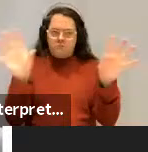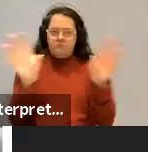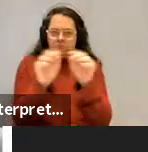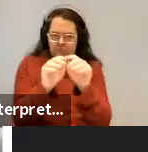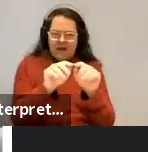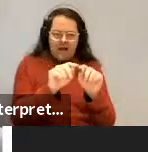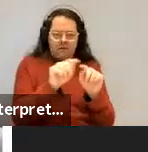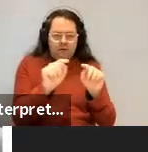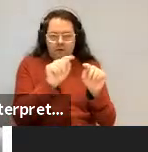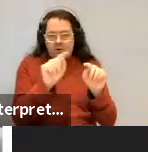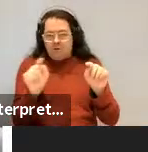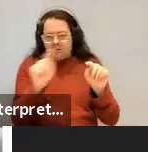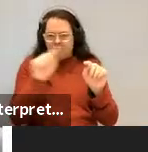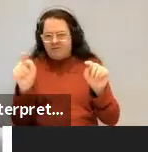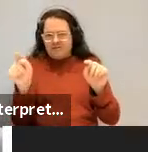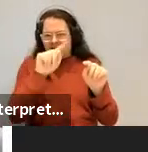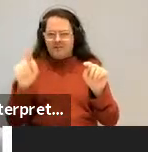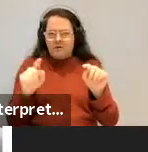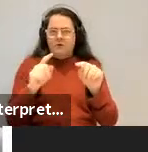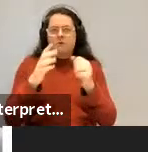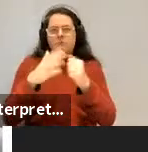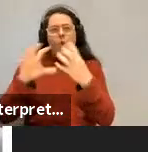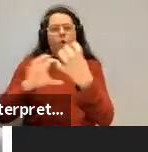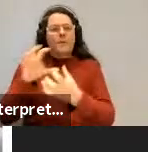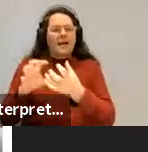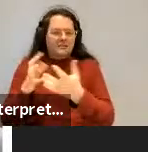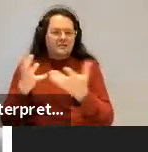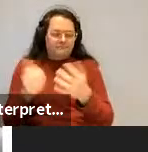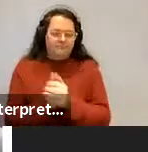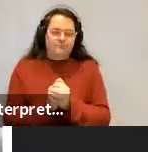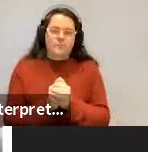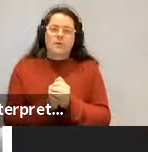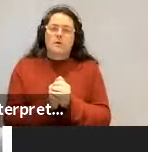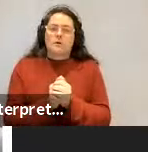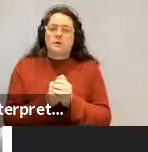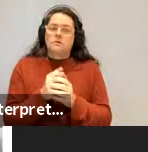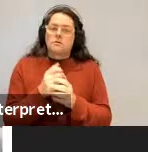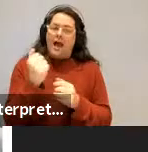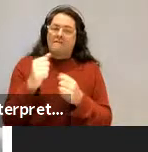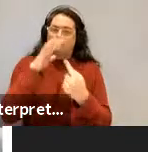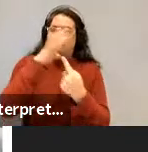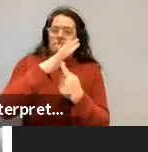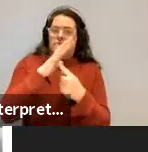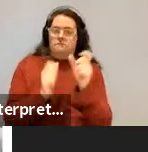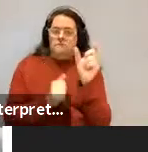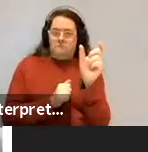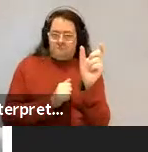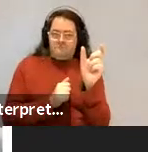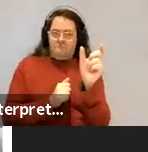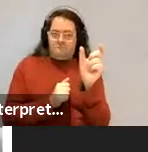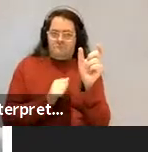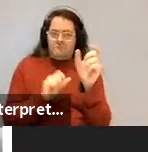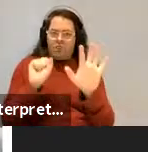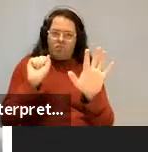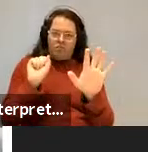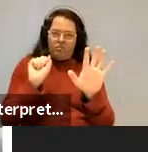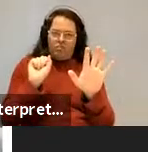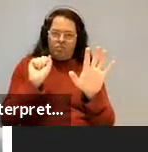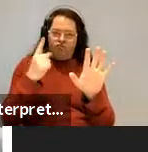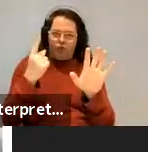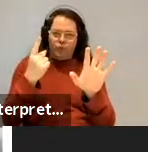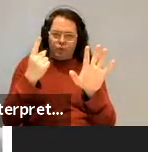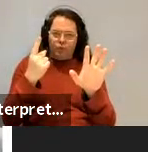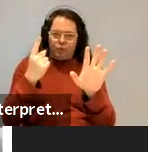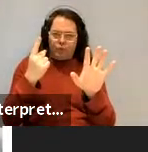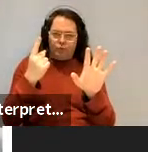words for simplicity. So each sentence in any one of these corpora has a head word. So through, and this one up here, and actually through is the head in both of